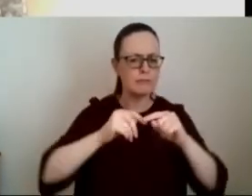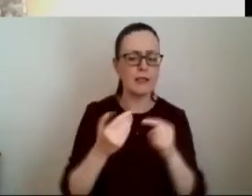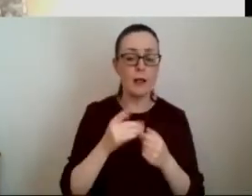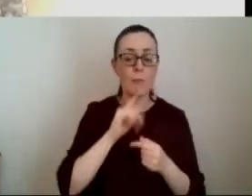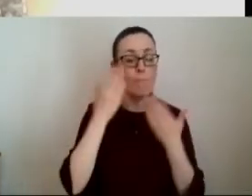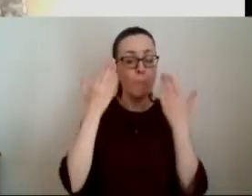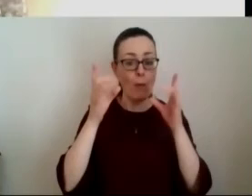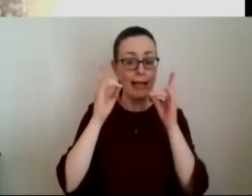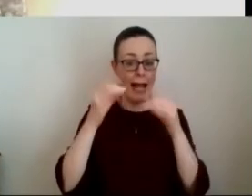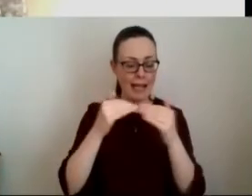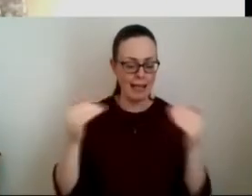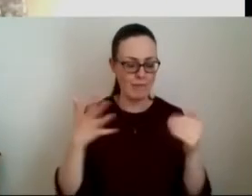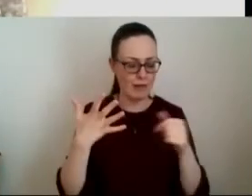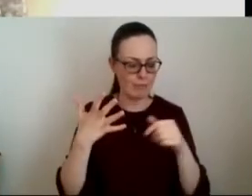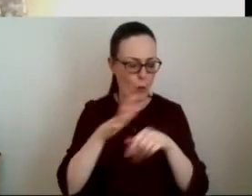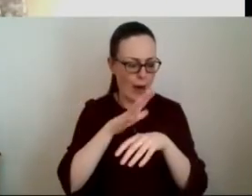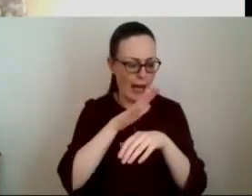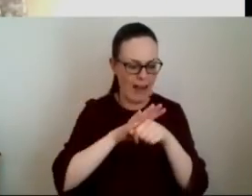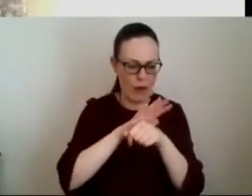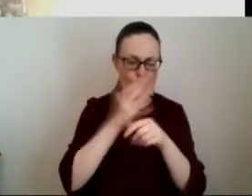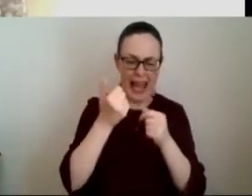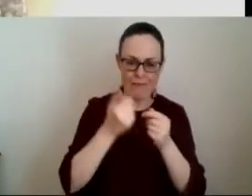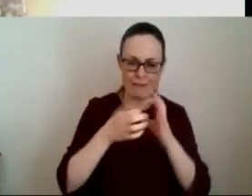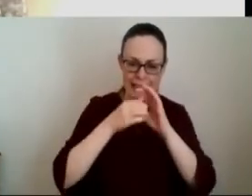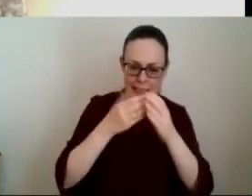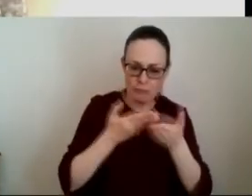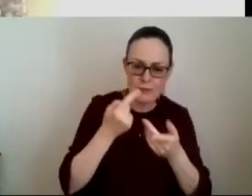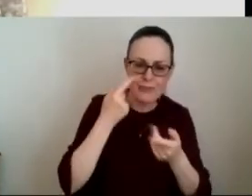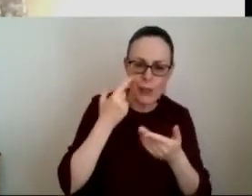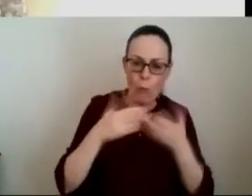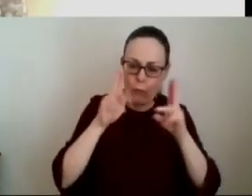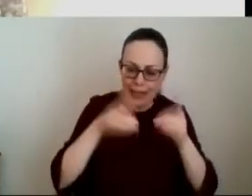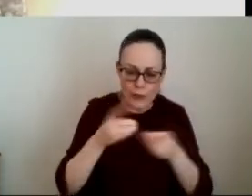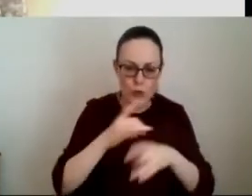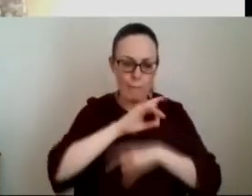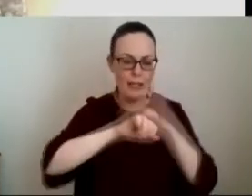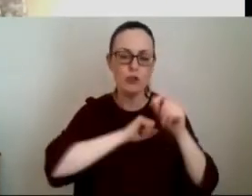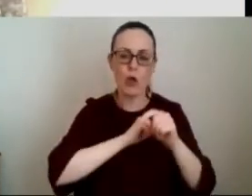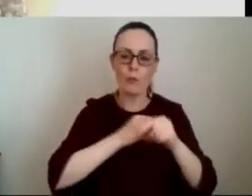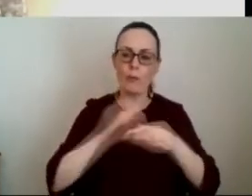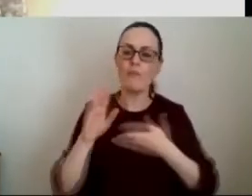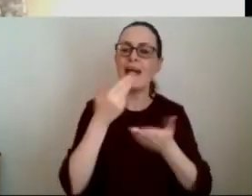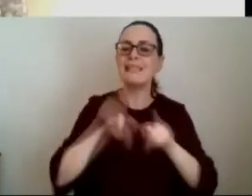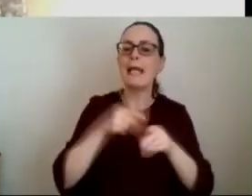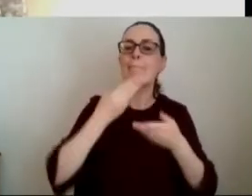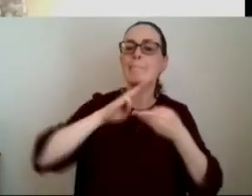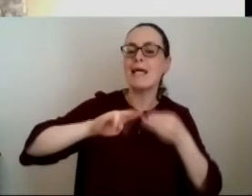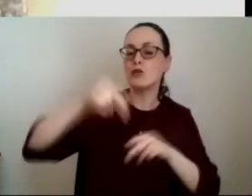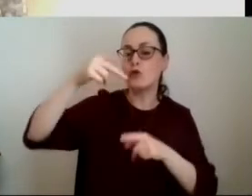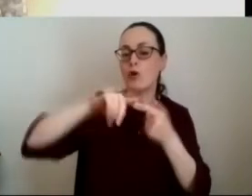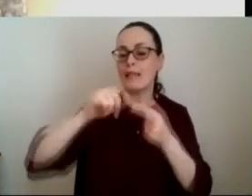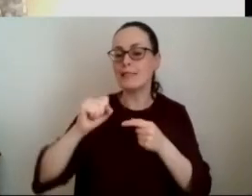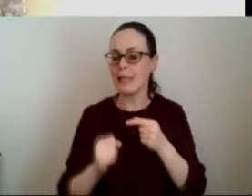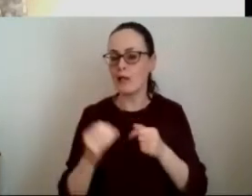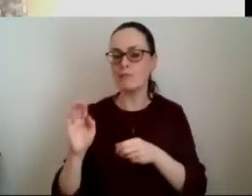locally there's been engagement to try and see what can we do to make sure that the messages are consistent uh north and south but undoubtedly uh